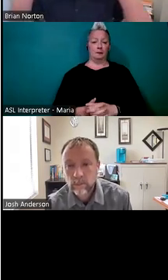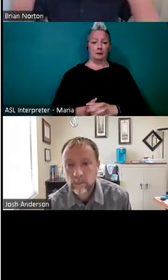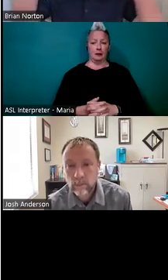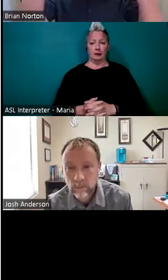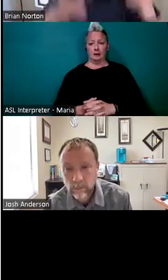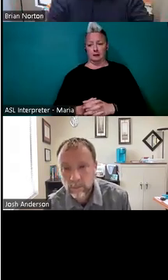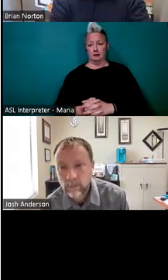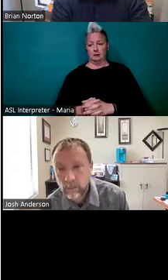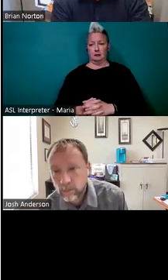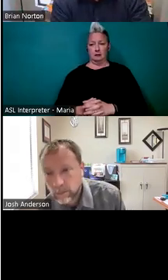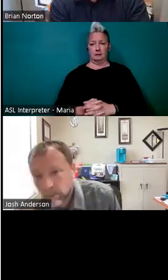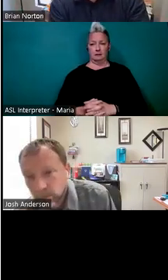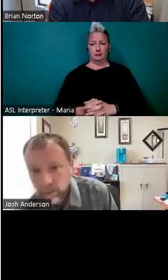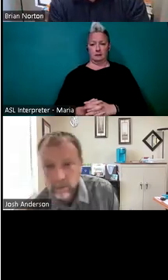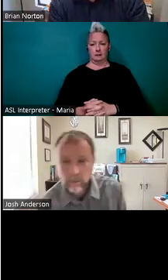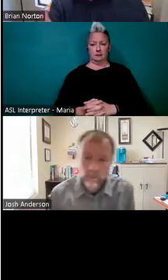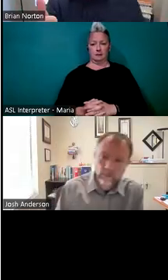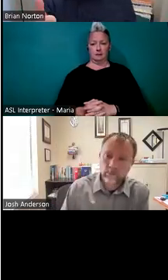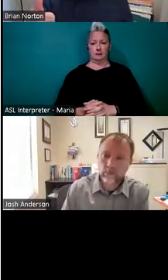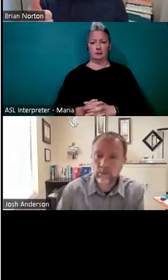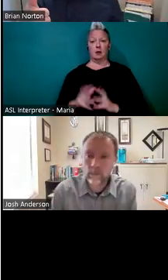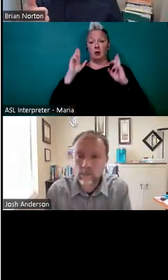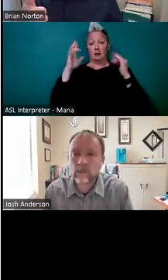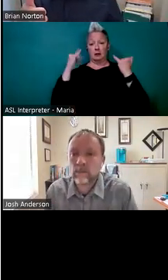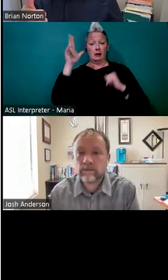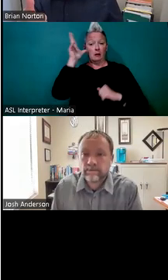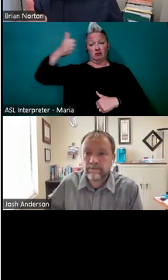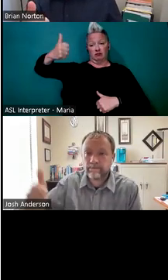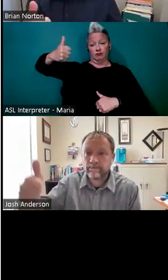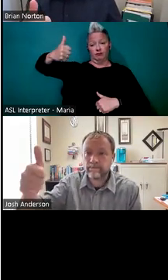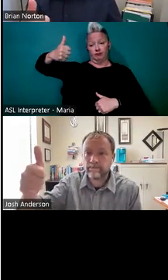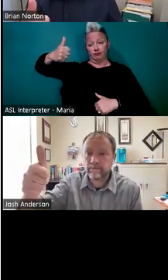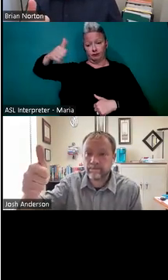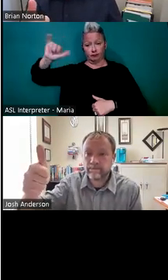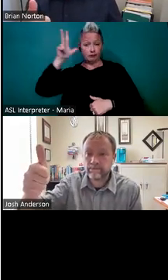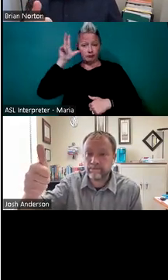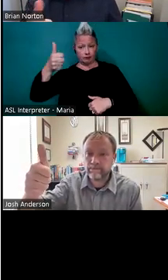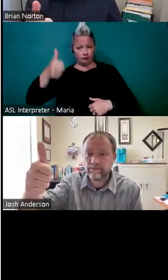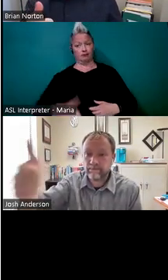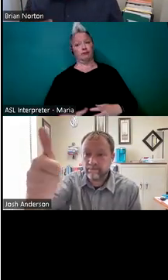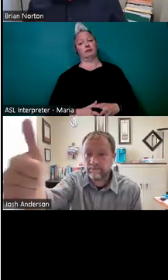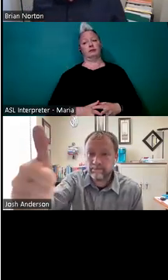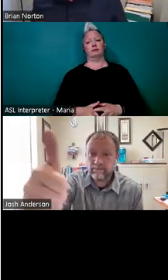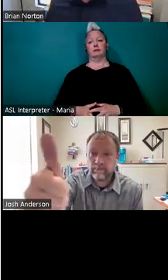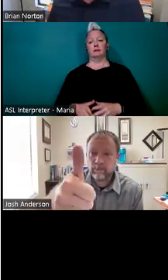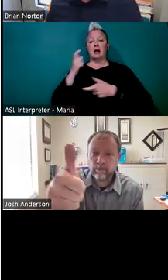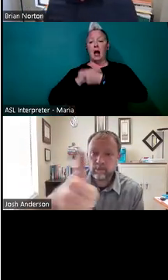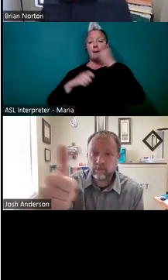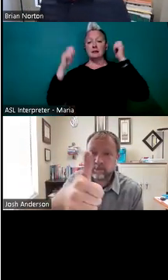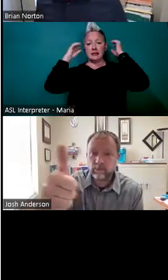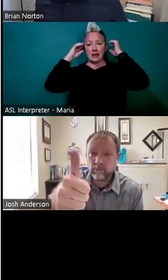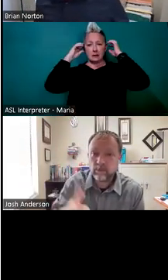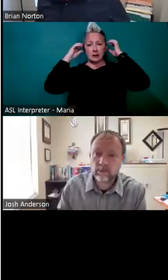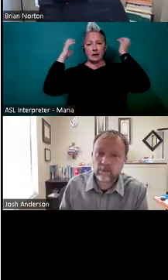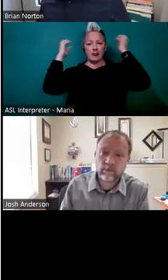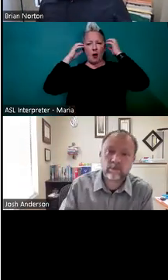No problem. Um, hopefully you guys can still hear me. Josh, can you give me a thumbs up if you can still hear me? I'm switching my headset. So I was getting a